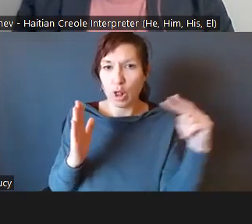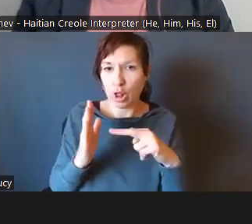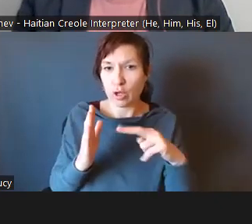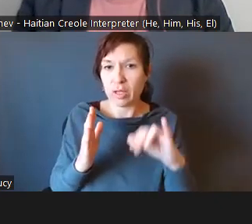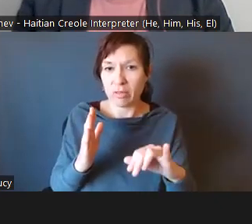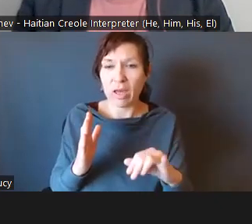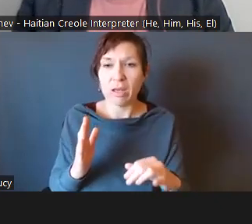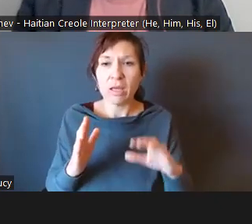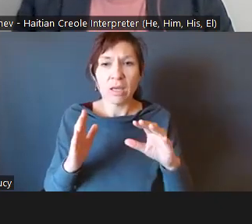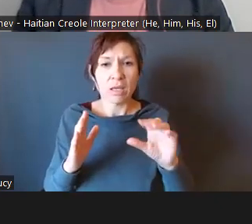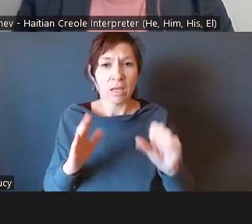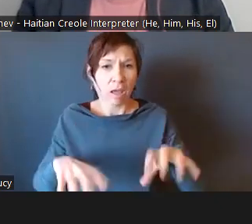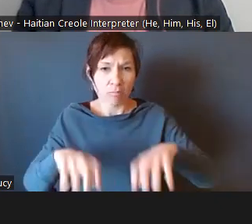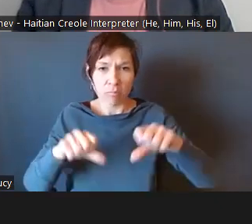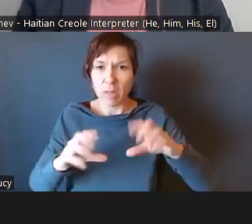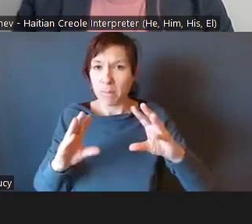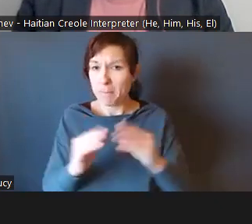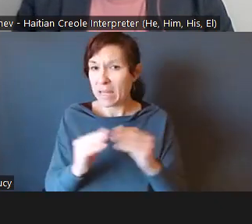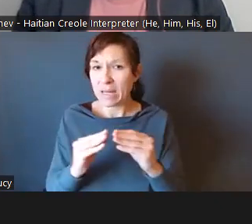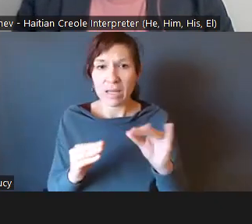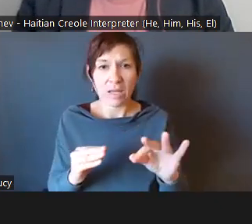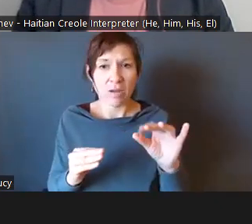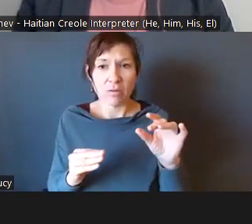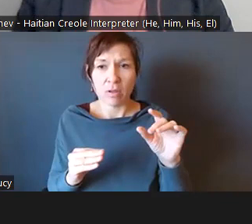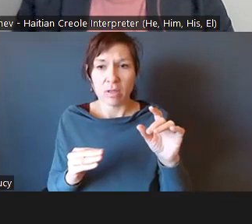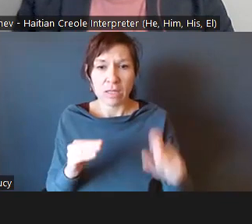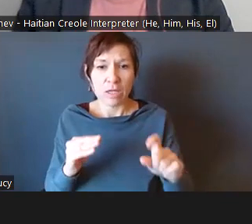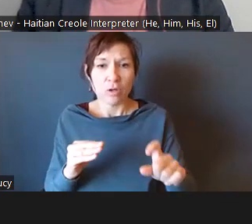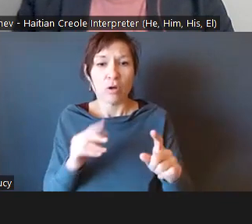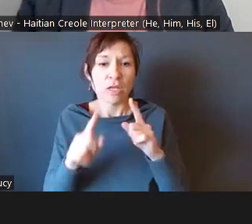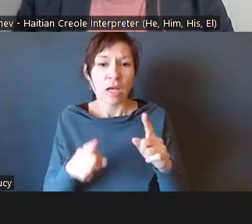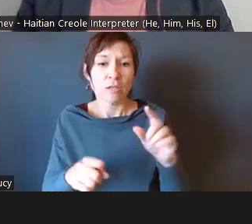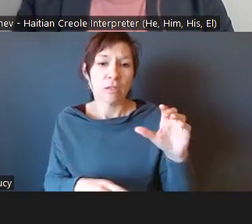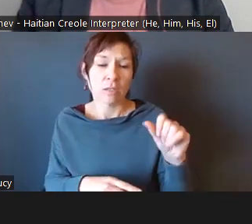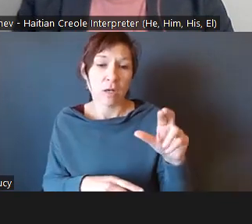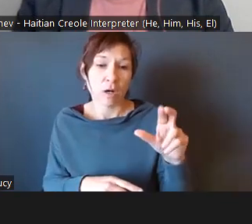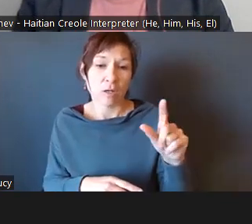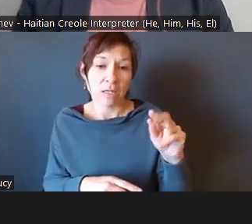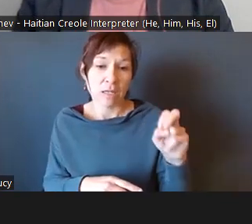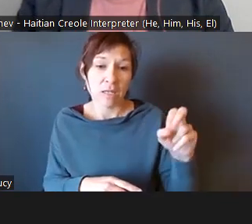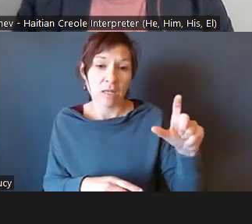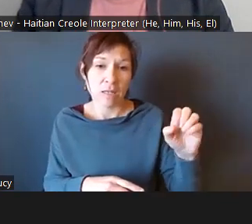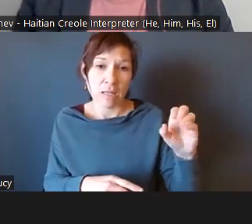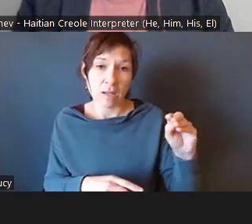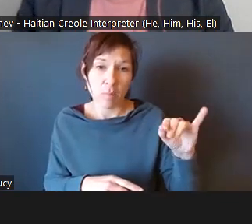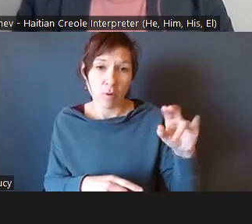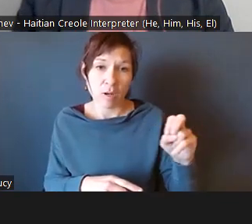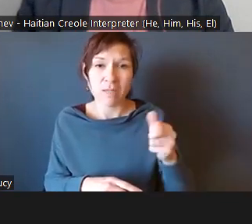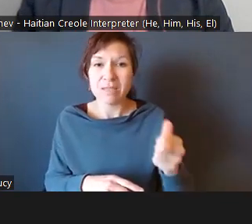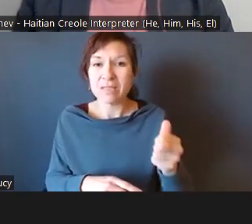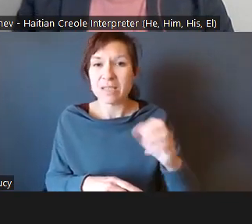with Carleen Lemoine, who is our environmental justice